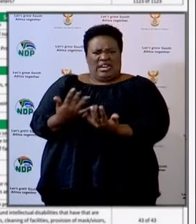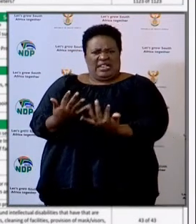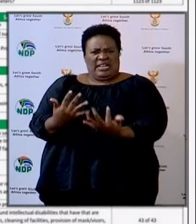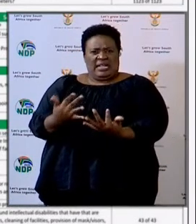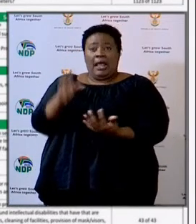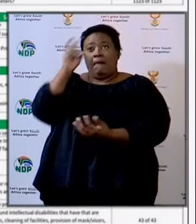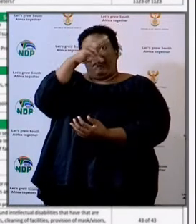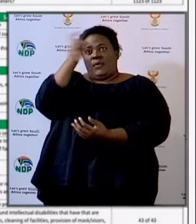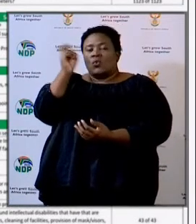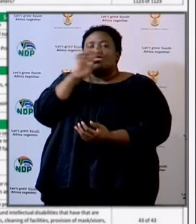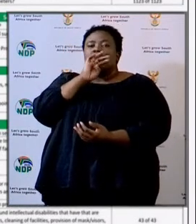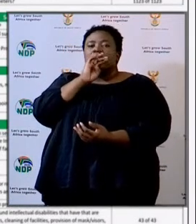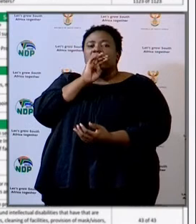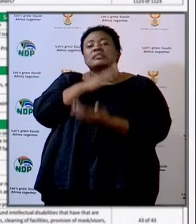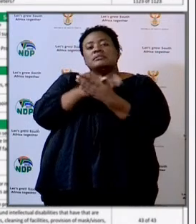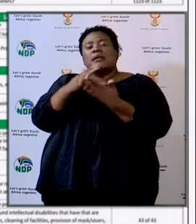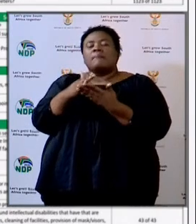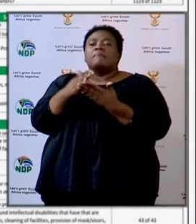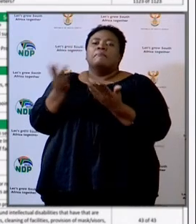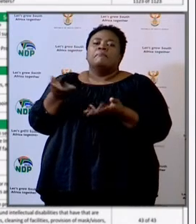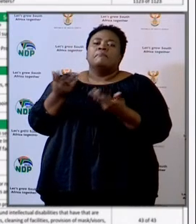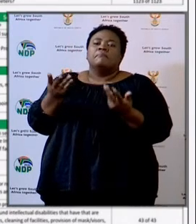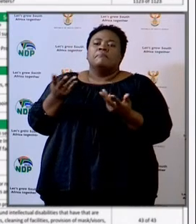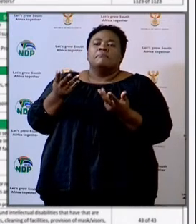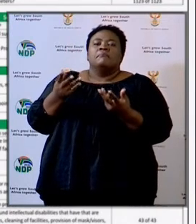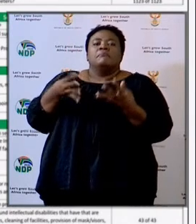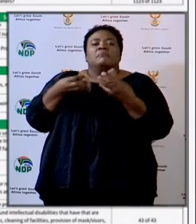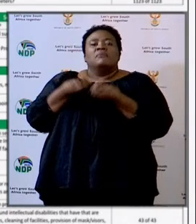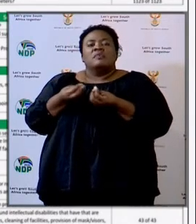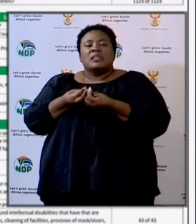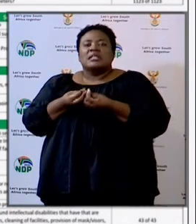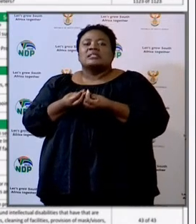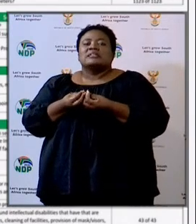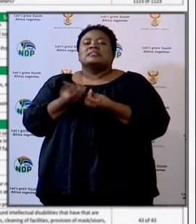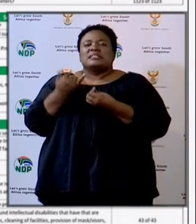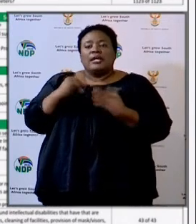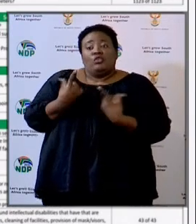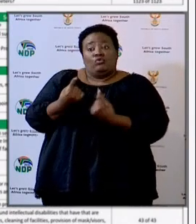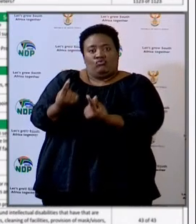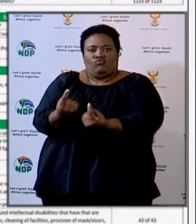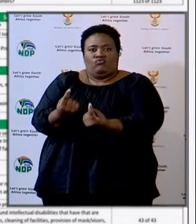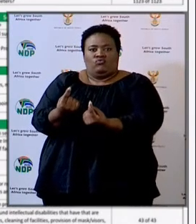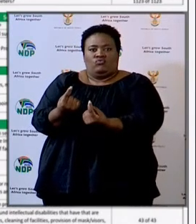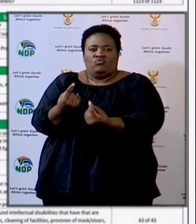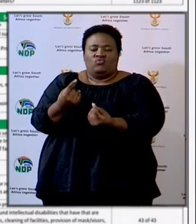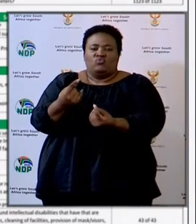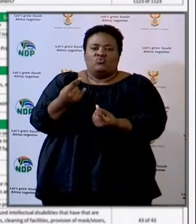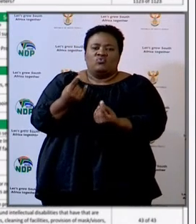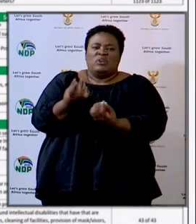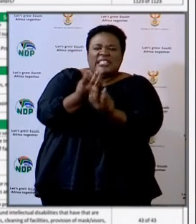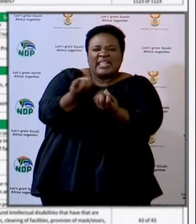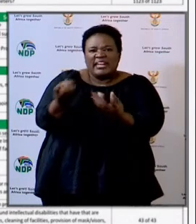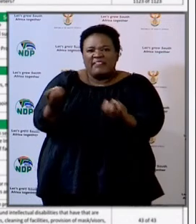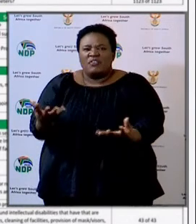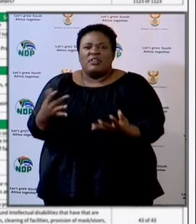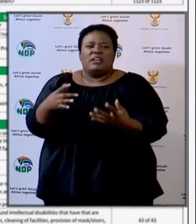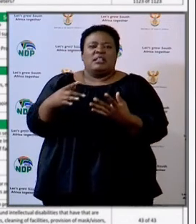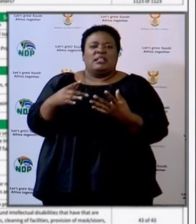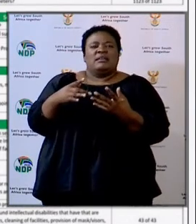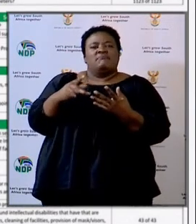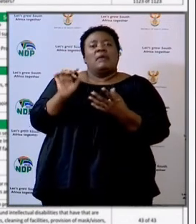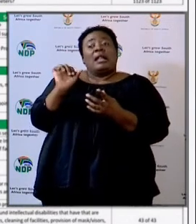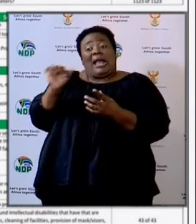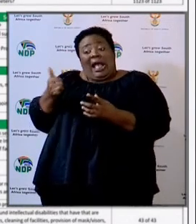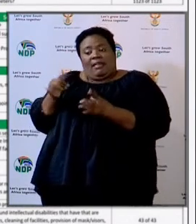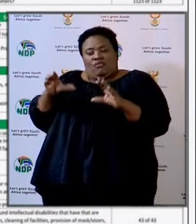The blue color simply means that some of those activities are still to be carried out in terms of the other groups